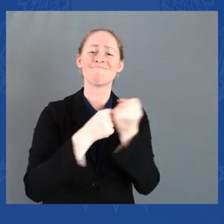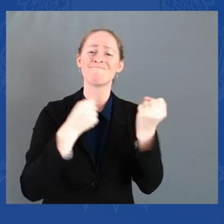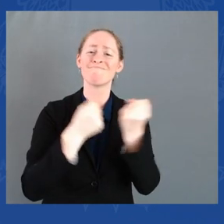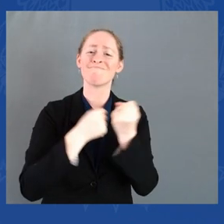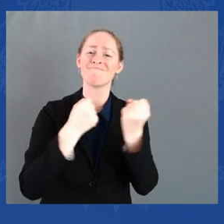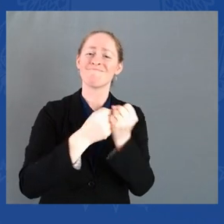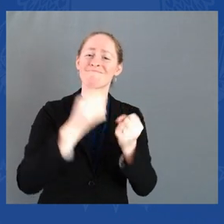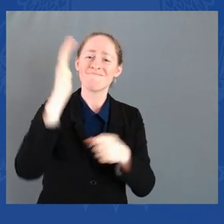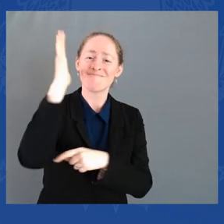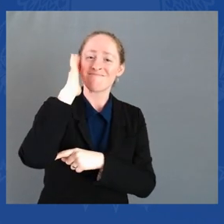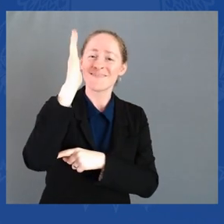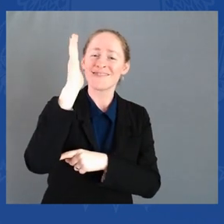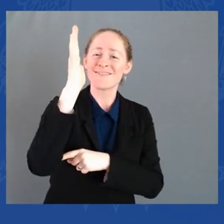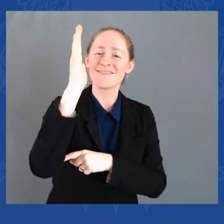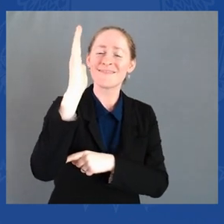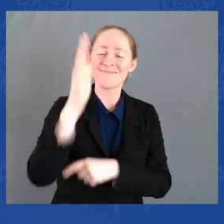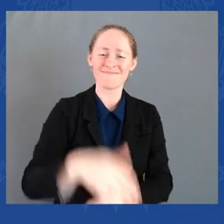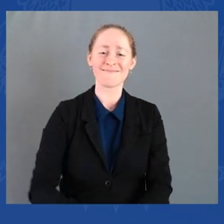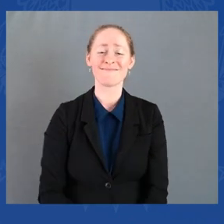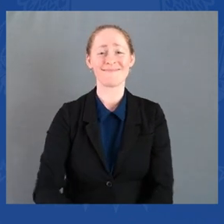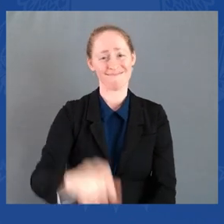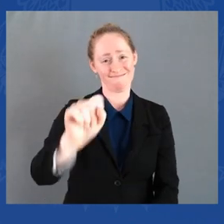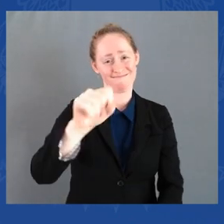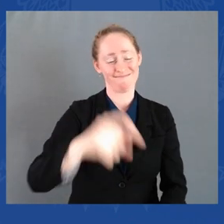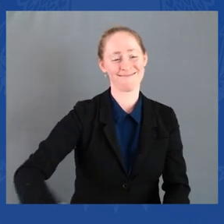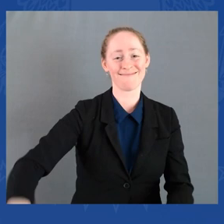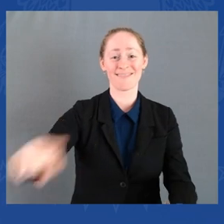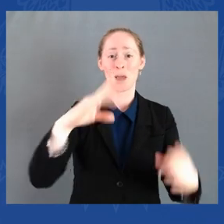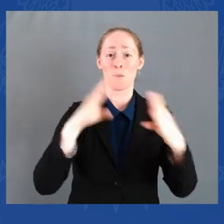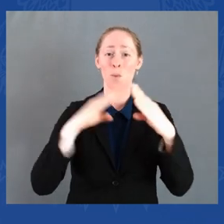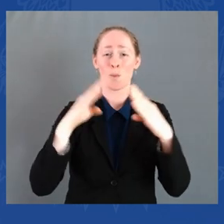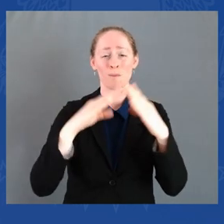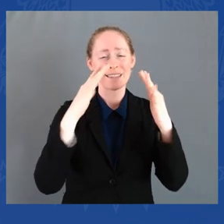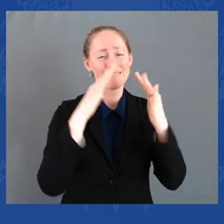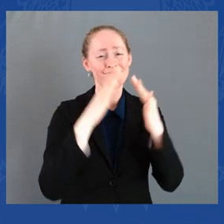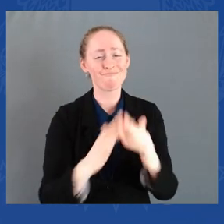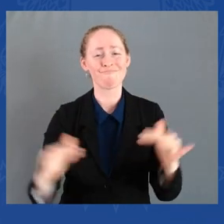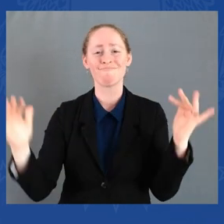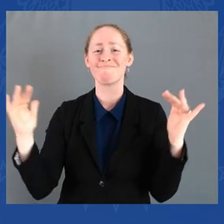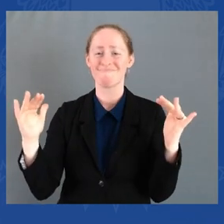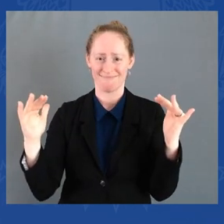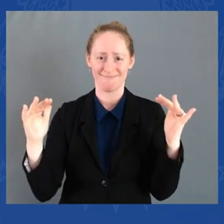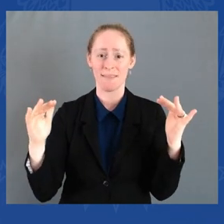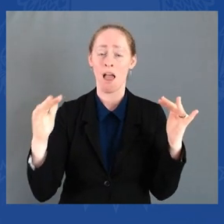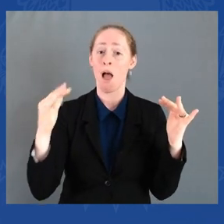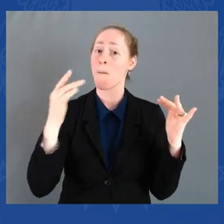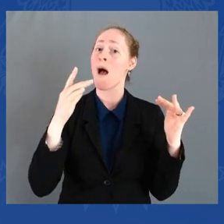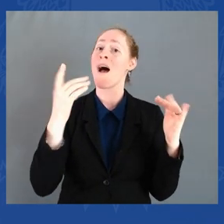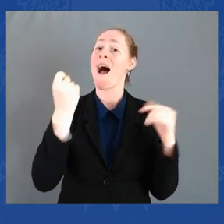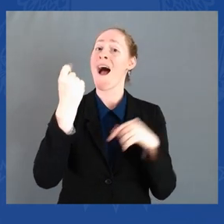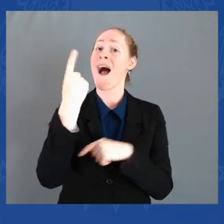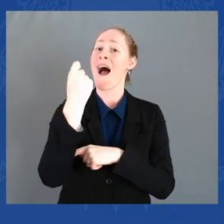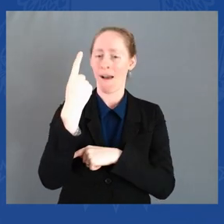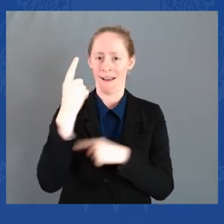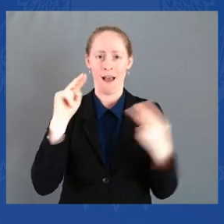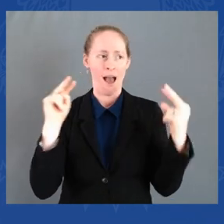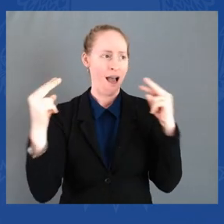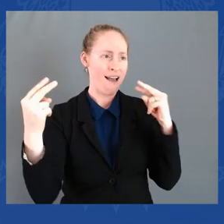common threads that unite Asian Americans, Native Hawaiians, and Pacific Islanders.